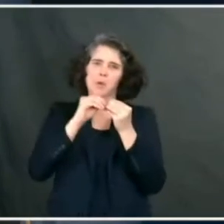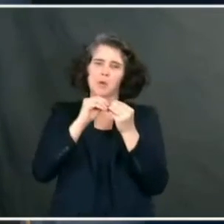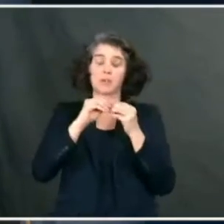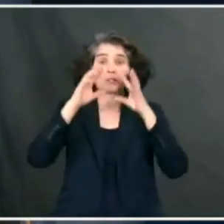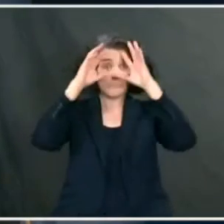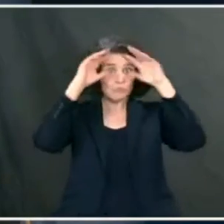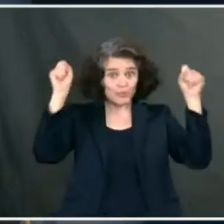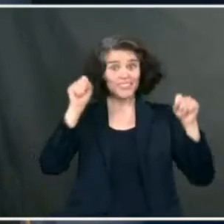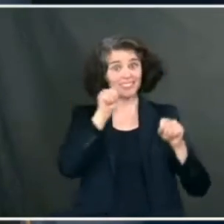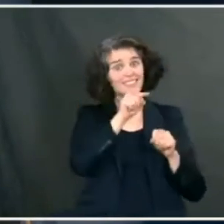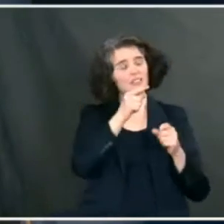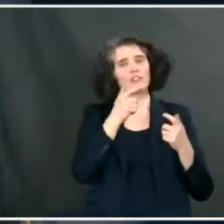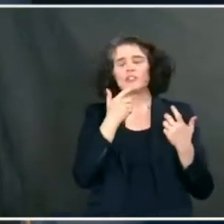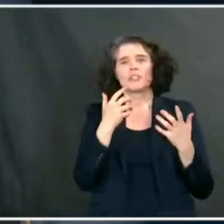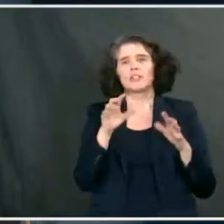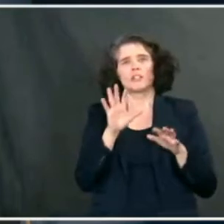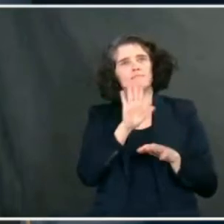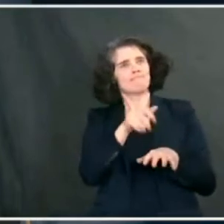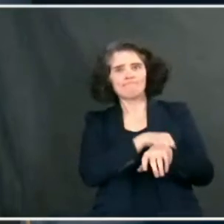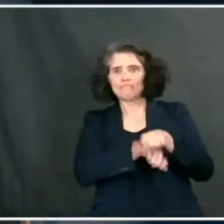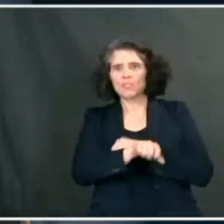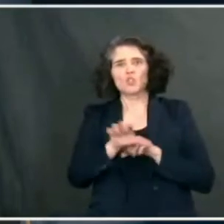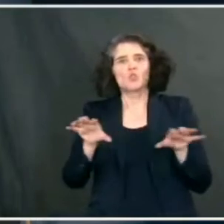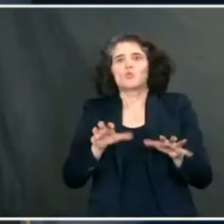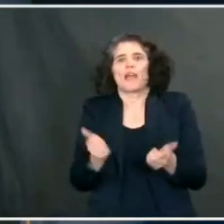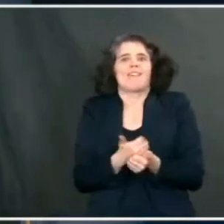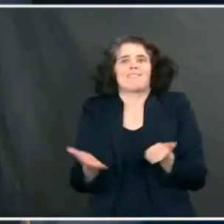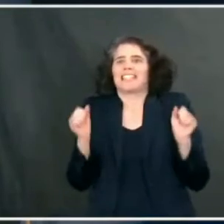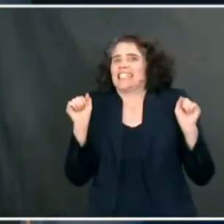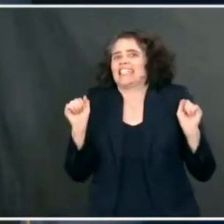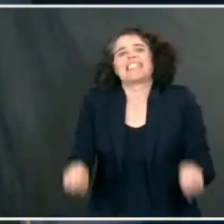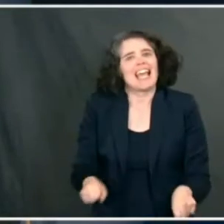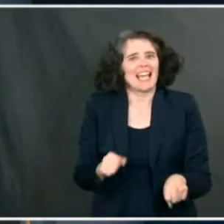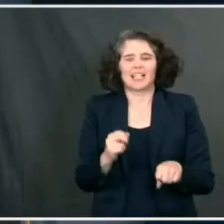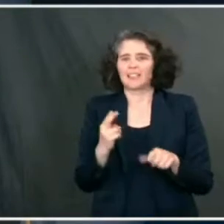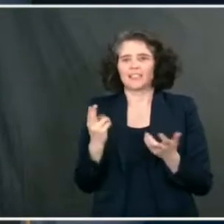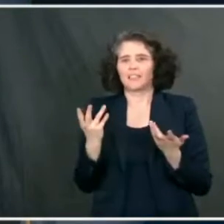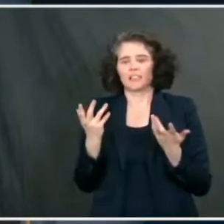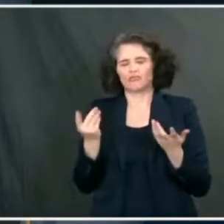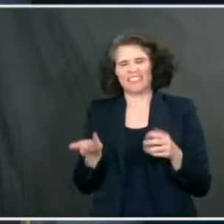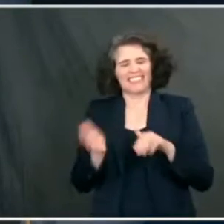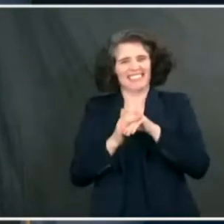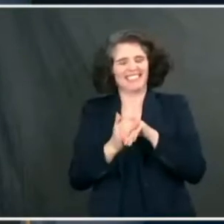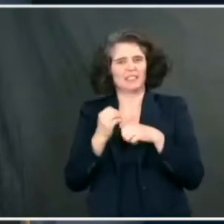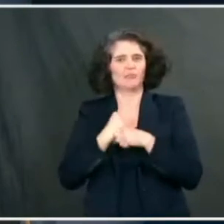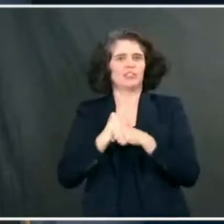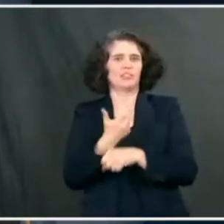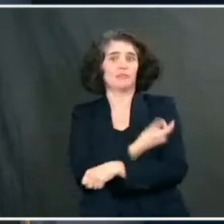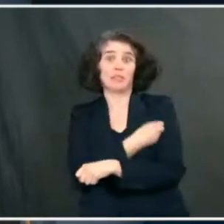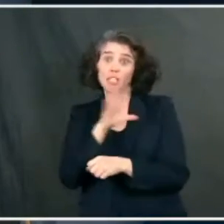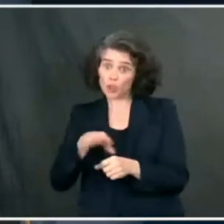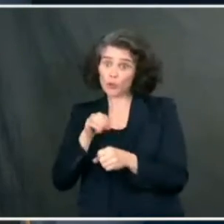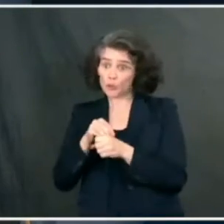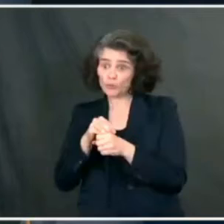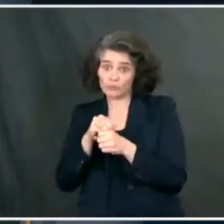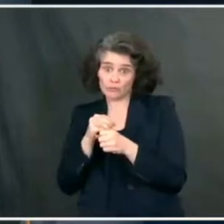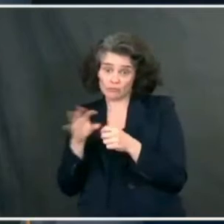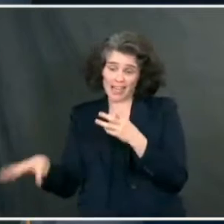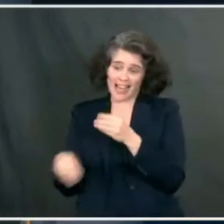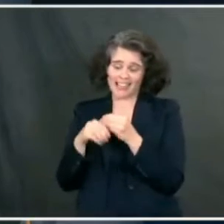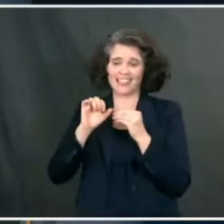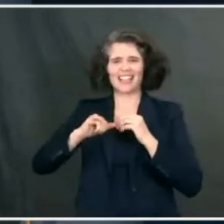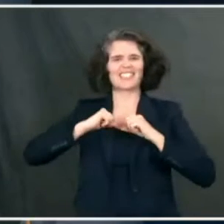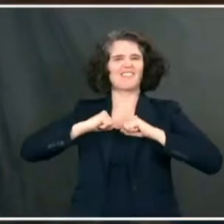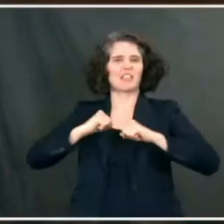of vaccines, whatever that is. I mean, he said that he's going to just use every possibility, including the Defense Production Act. Can you